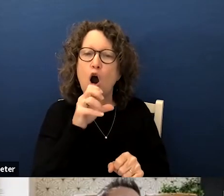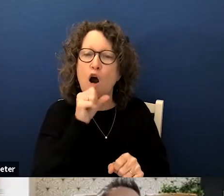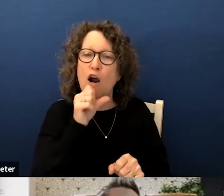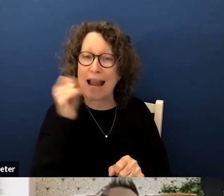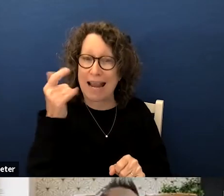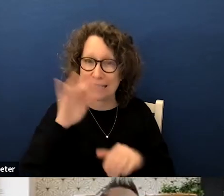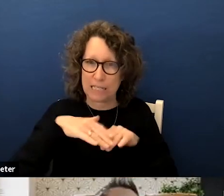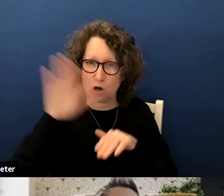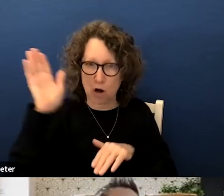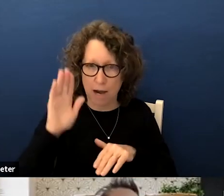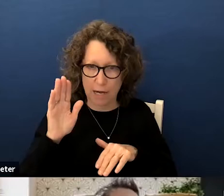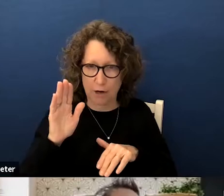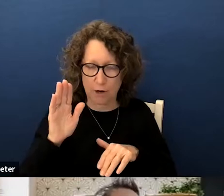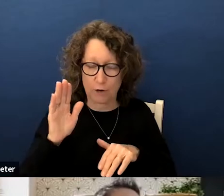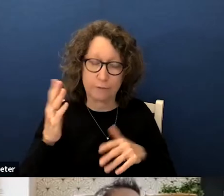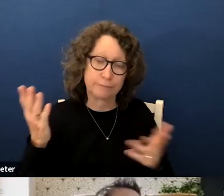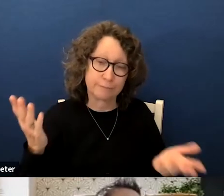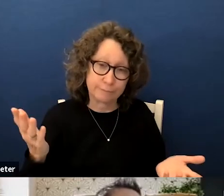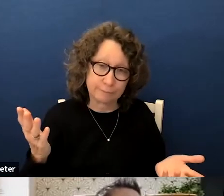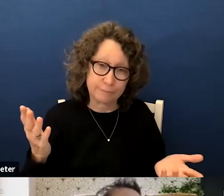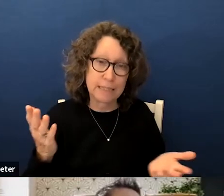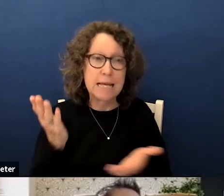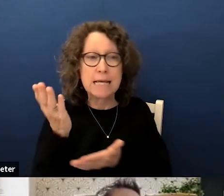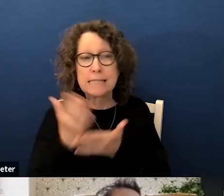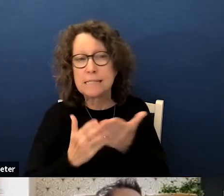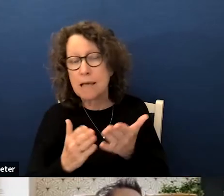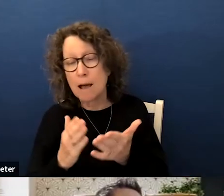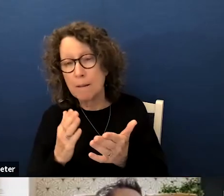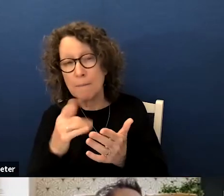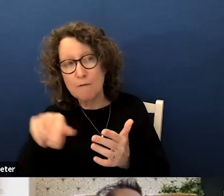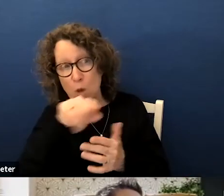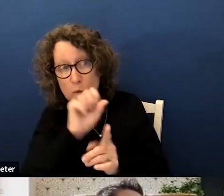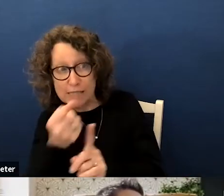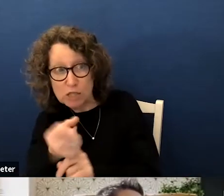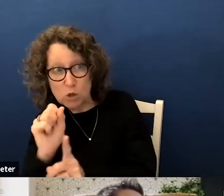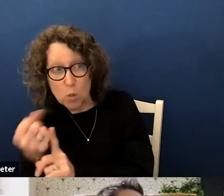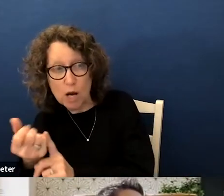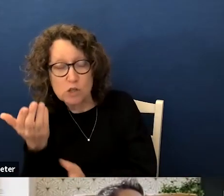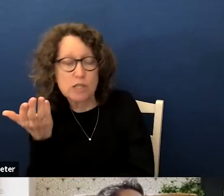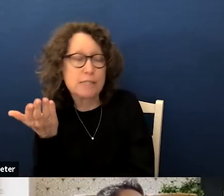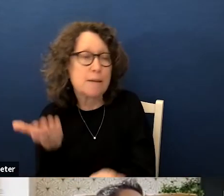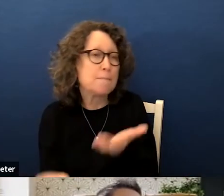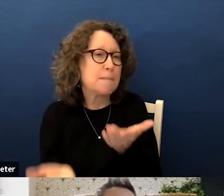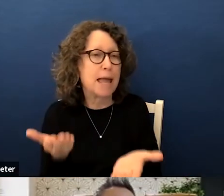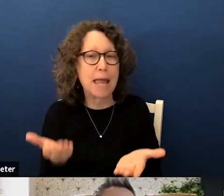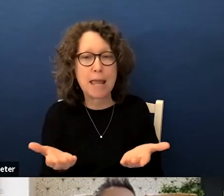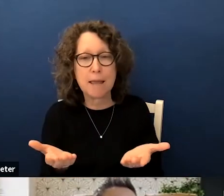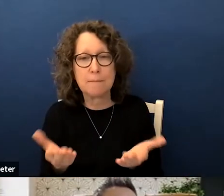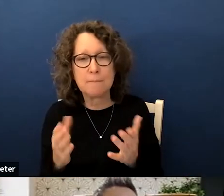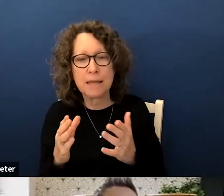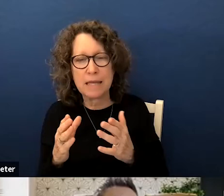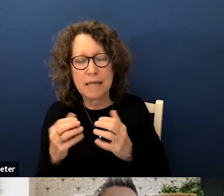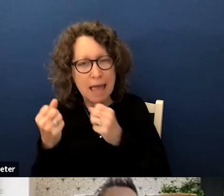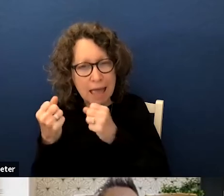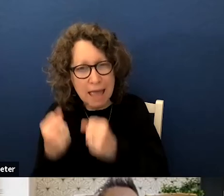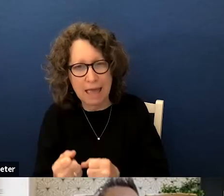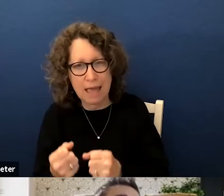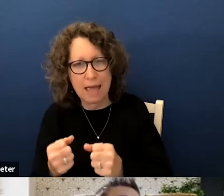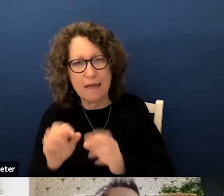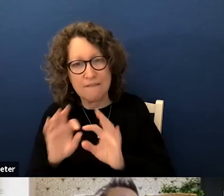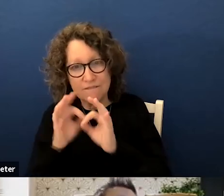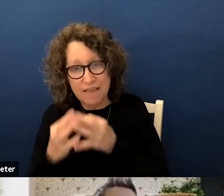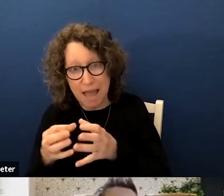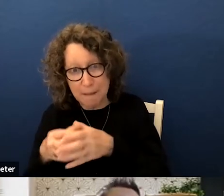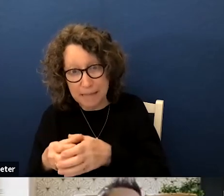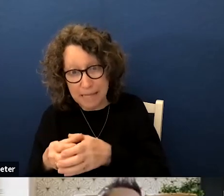which uh in some scenarios you can imagine there might be uh concentrations of families